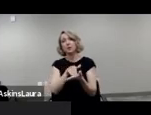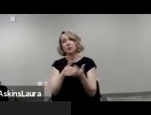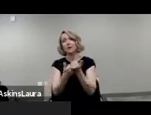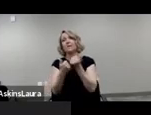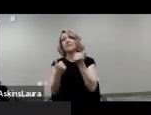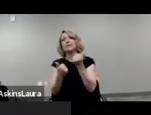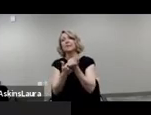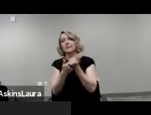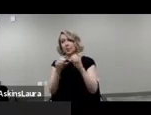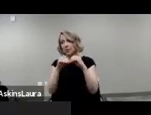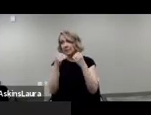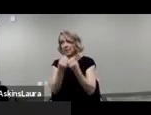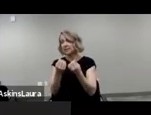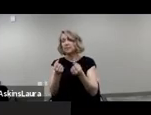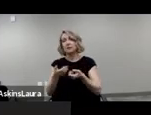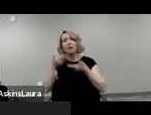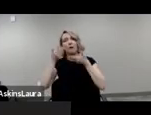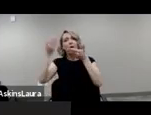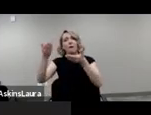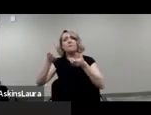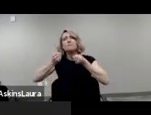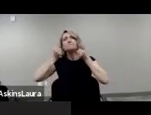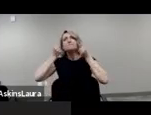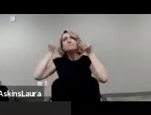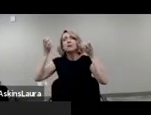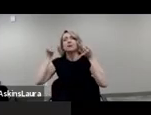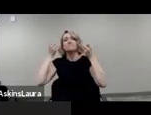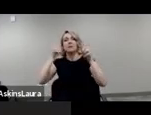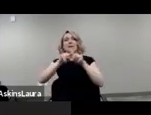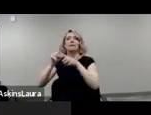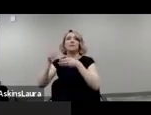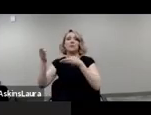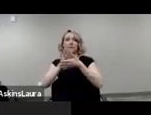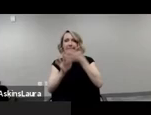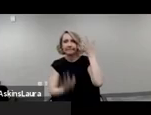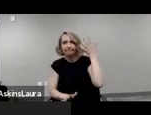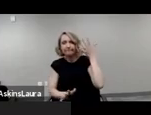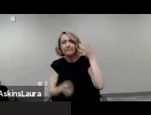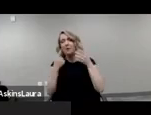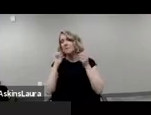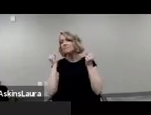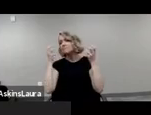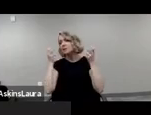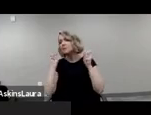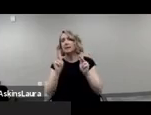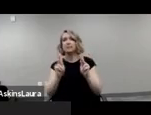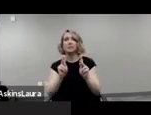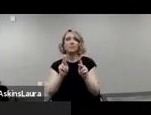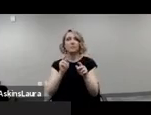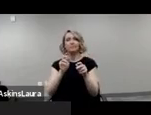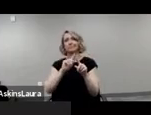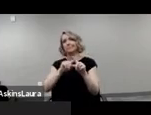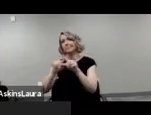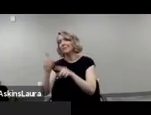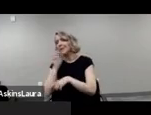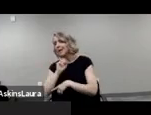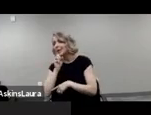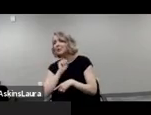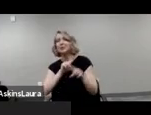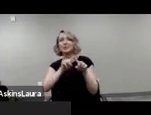that offer a wide variety of services to people of all ages and all types of disabilities across California.